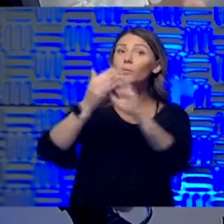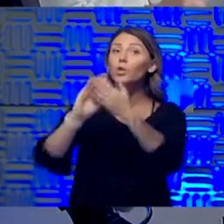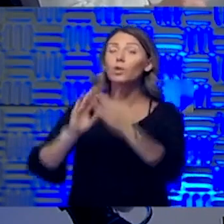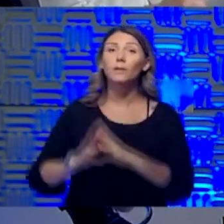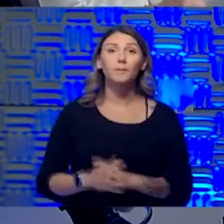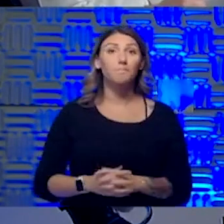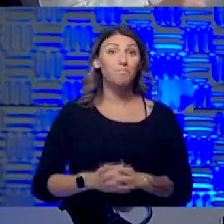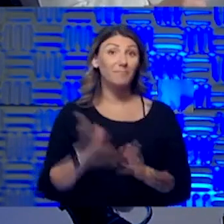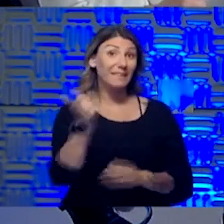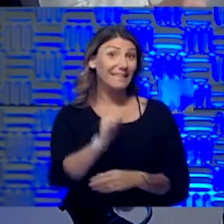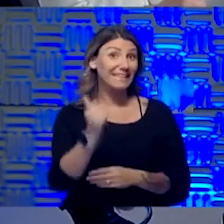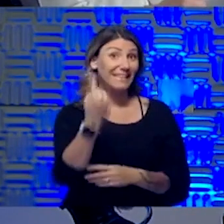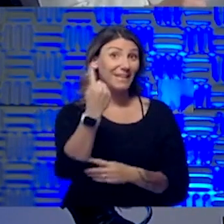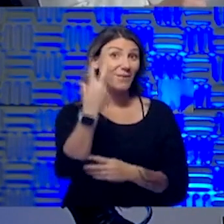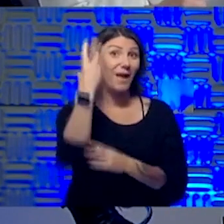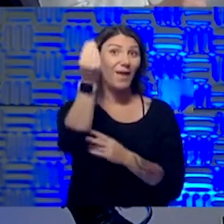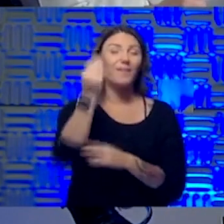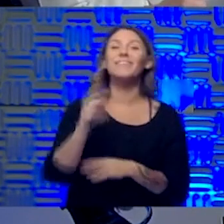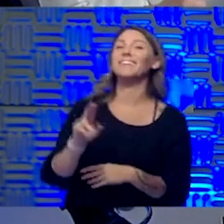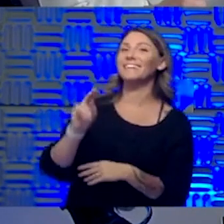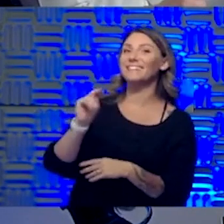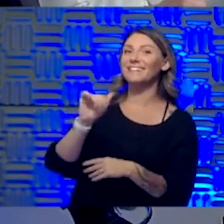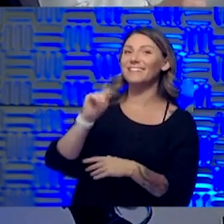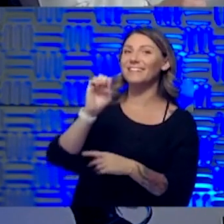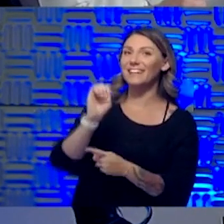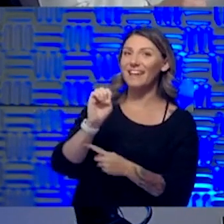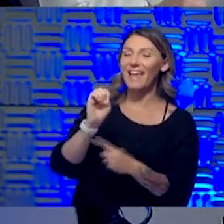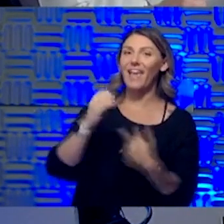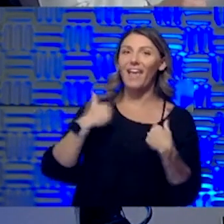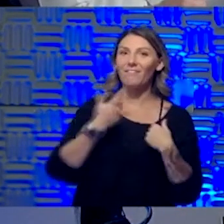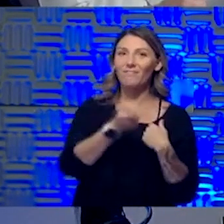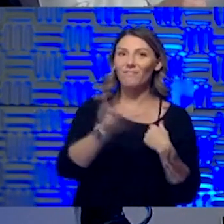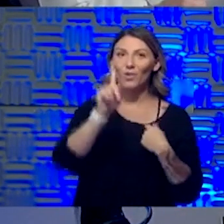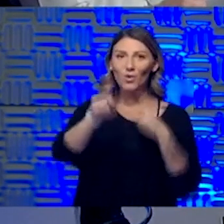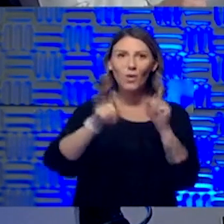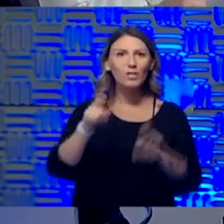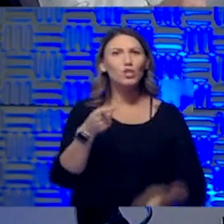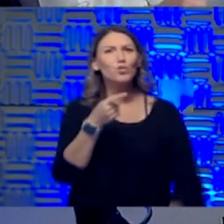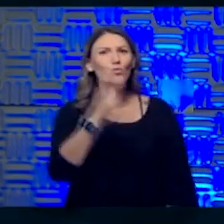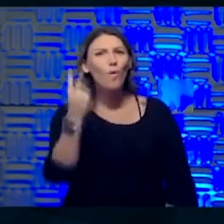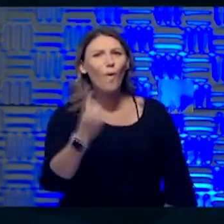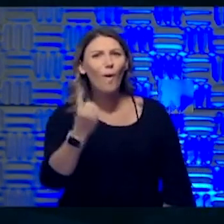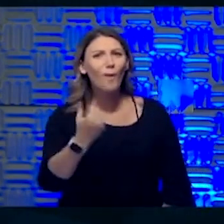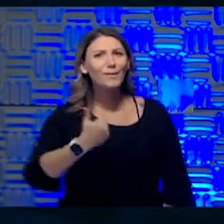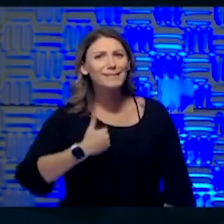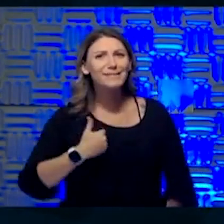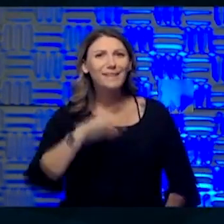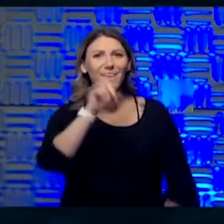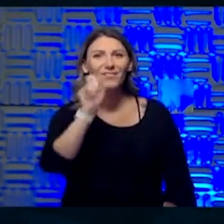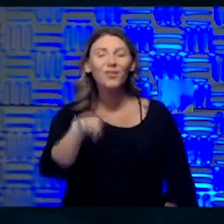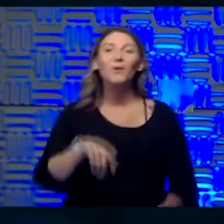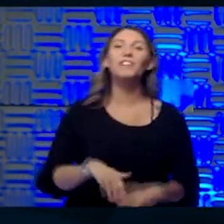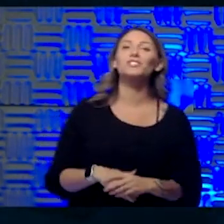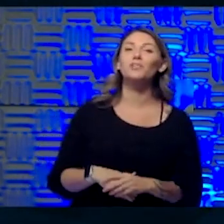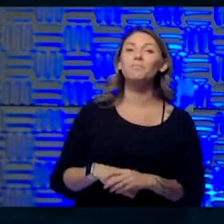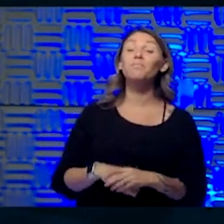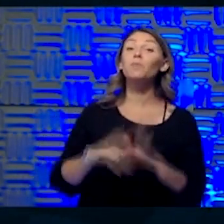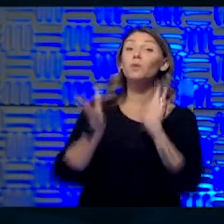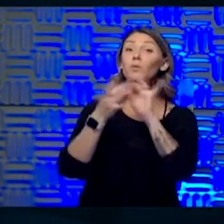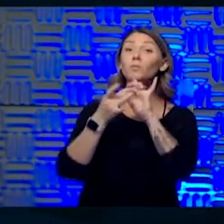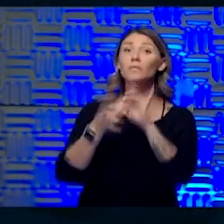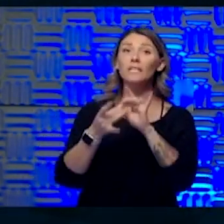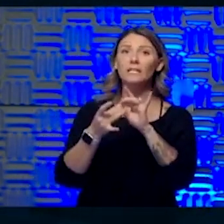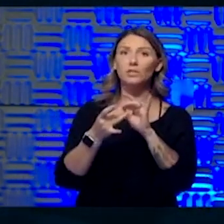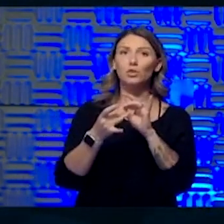Anyone out? Well, I have some questions. Um, I haven't had any come in yet, uh, regarding safety.